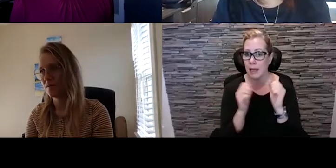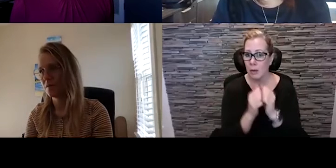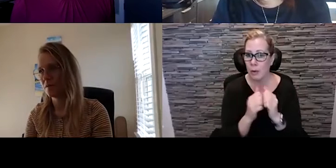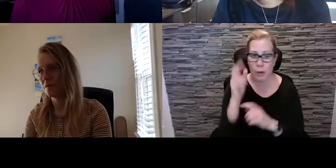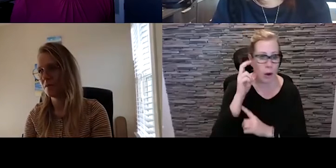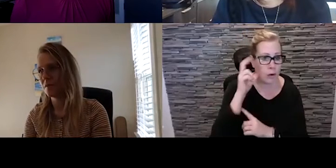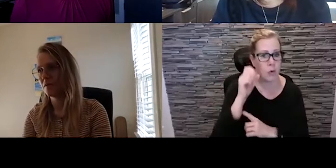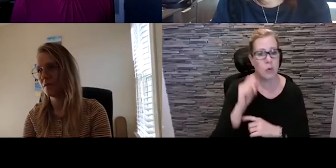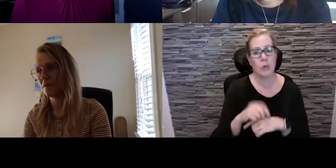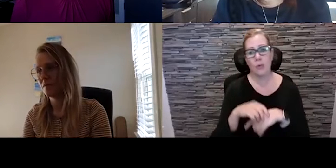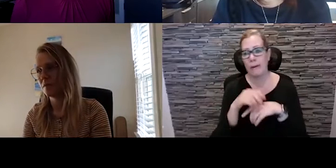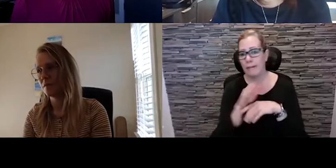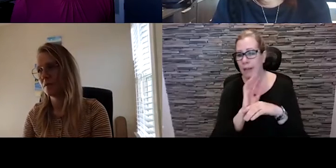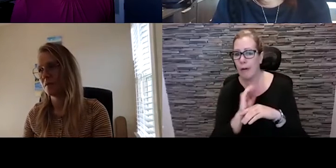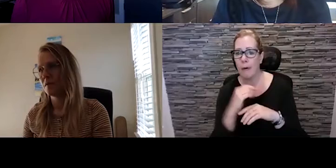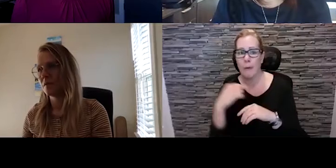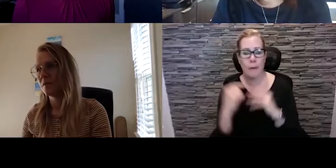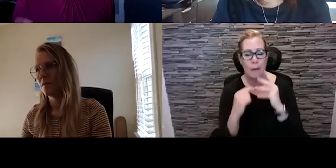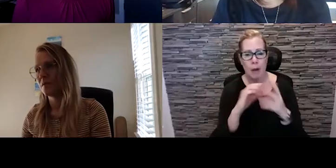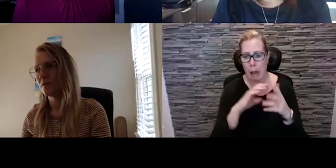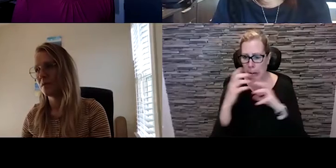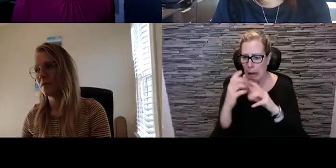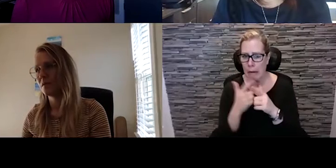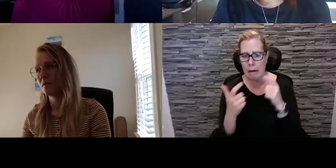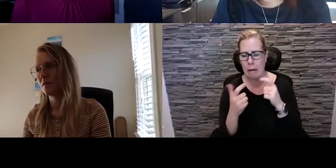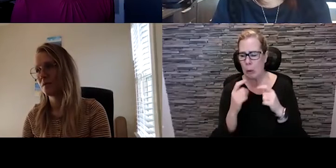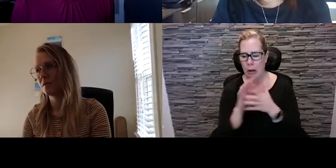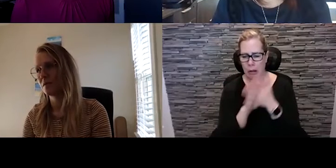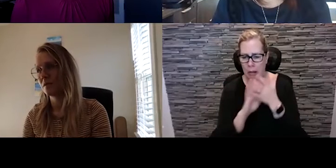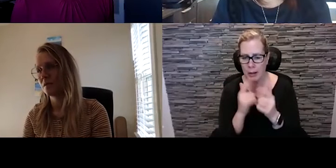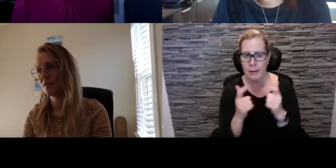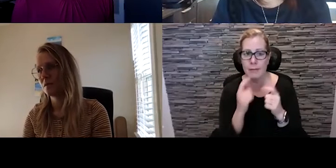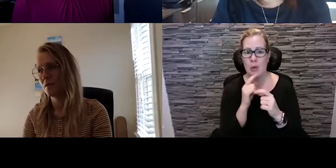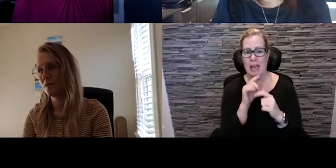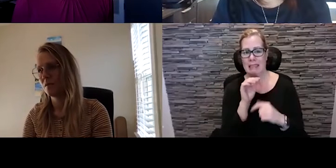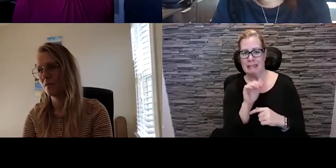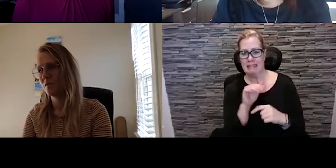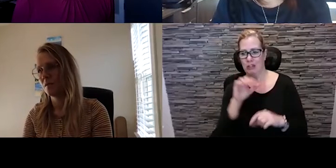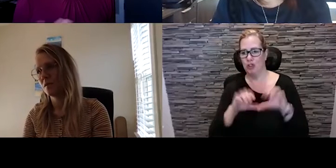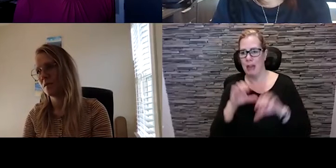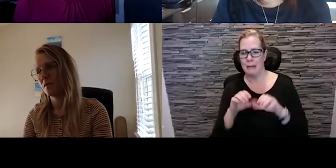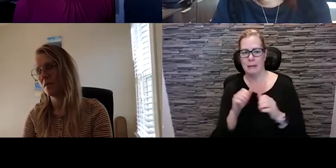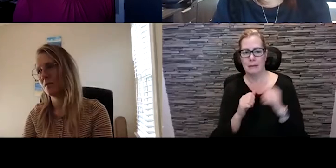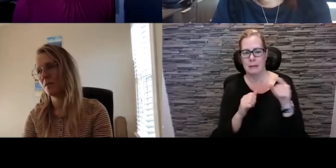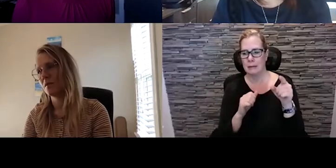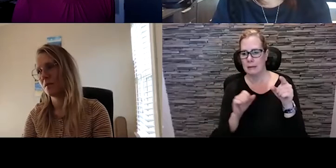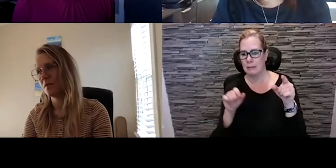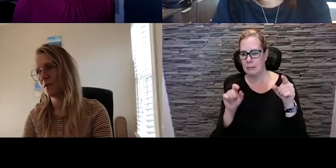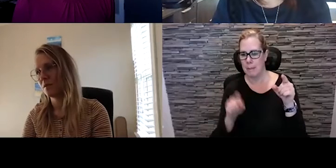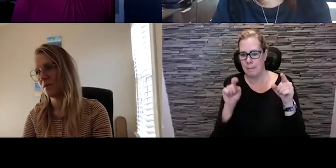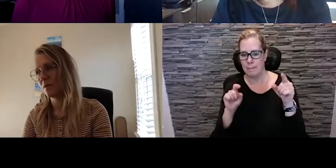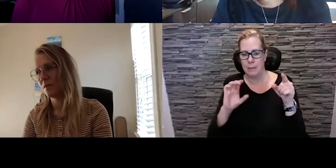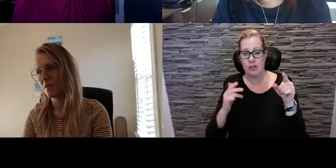audio or video, you can chat with him and he'll be able to help you out. To activate the chat